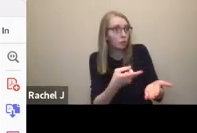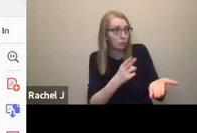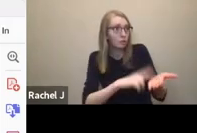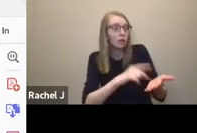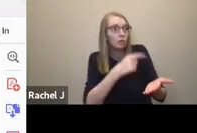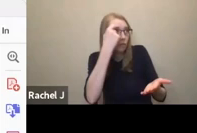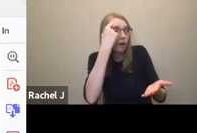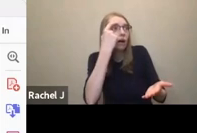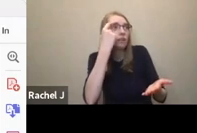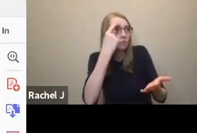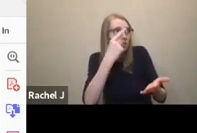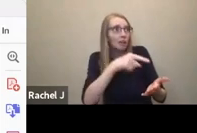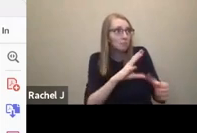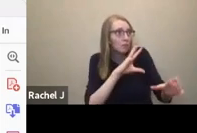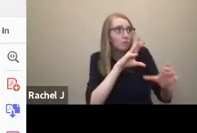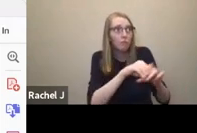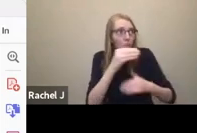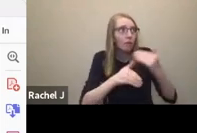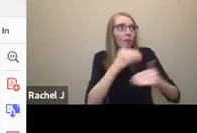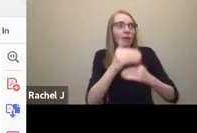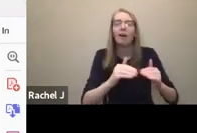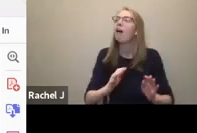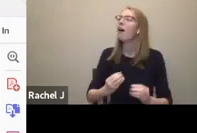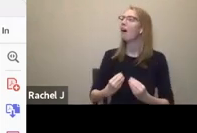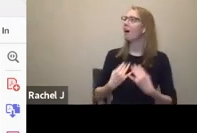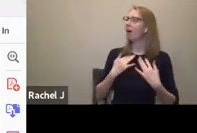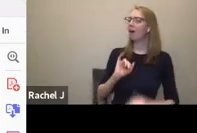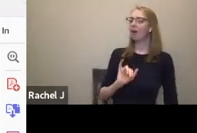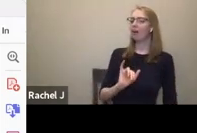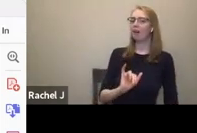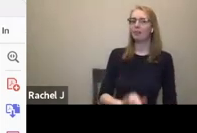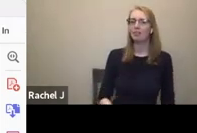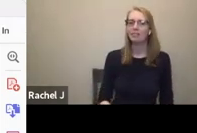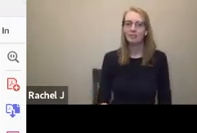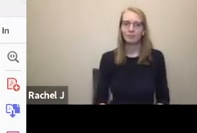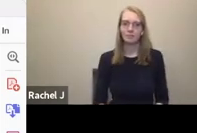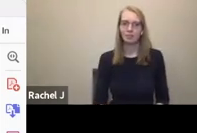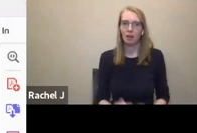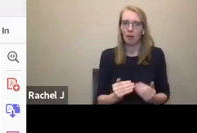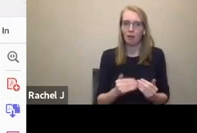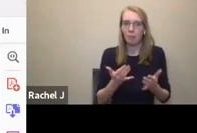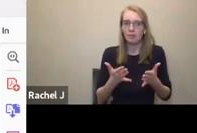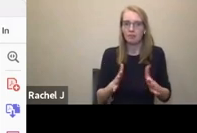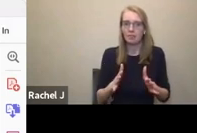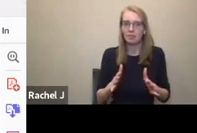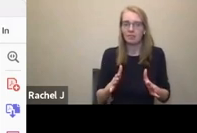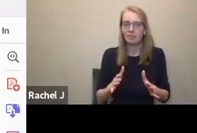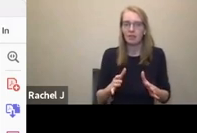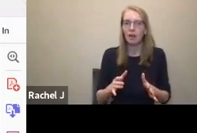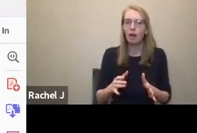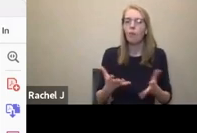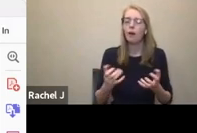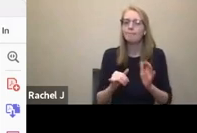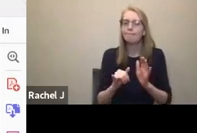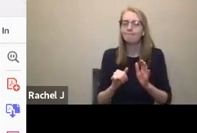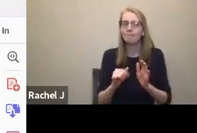And so here's the last thing I'm just going to leave you with, although somehow I have a few more slides showing, but it's the difference between access and accommodation. Just